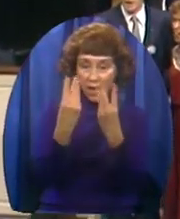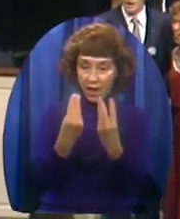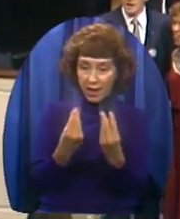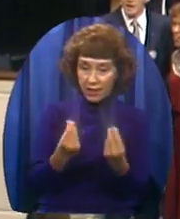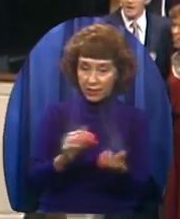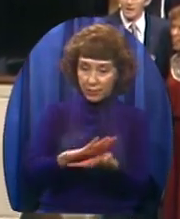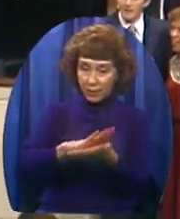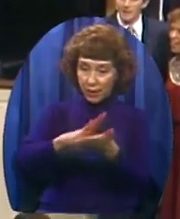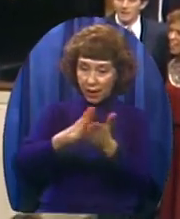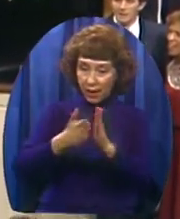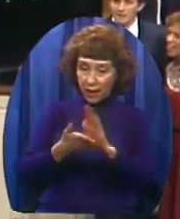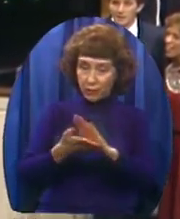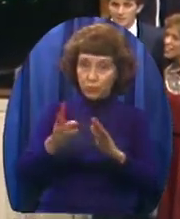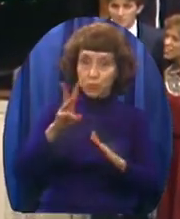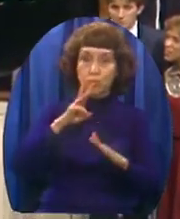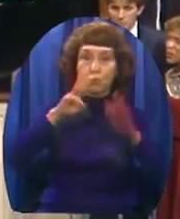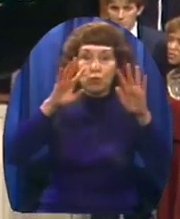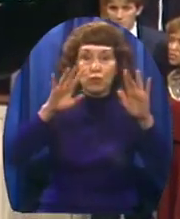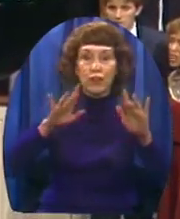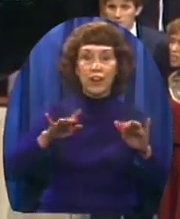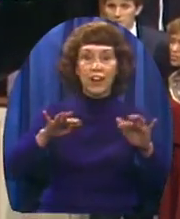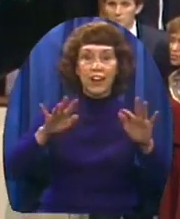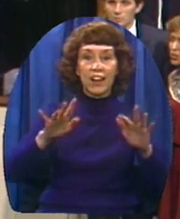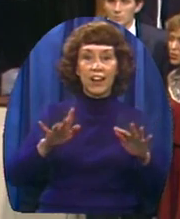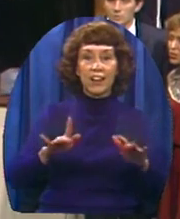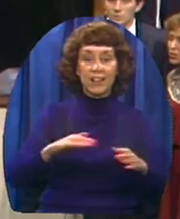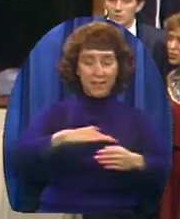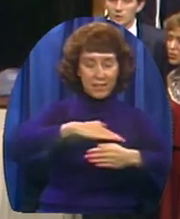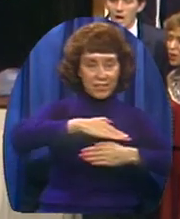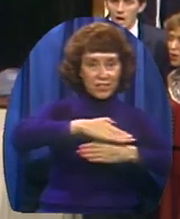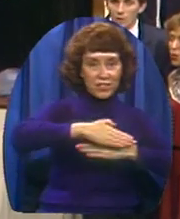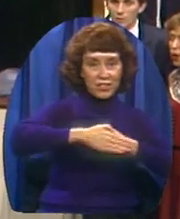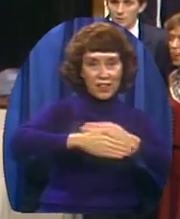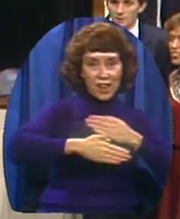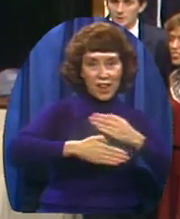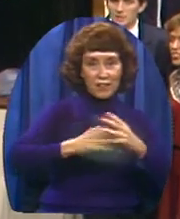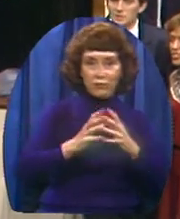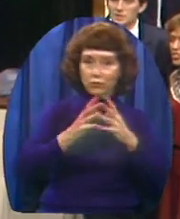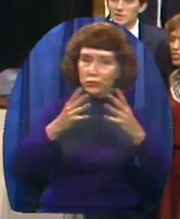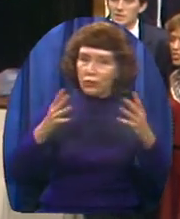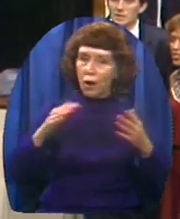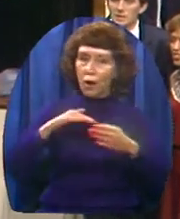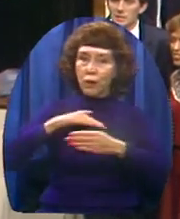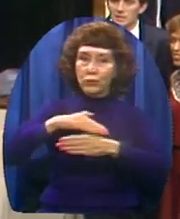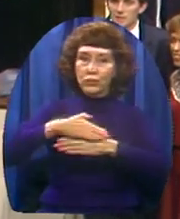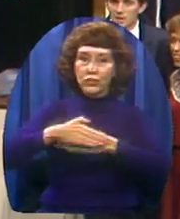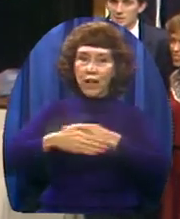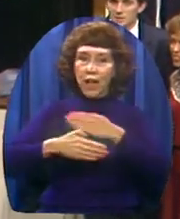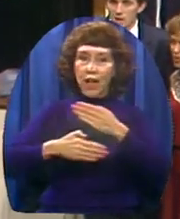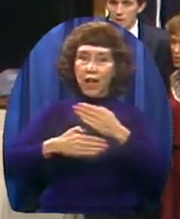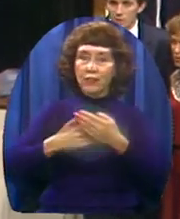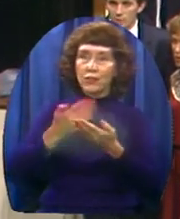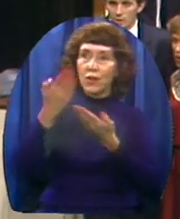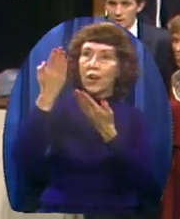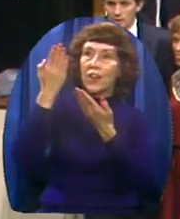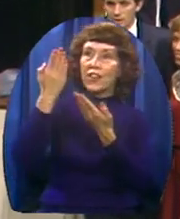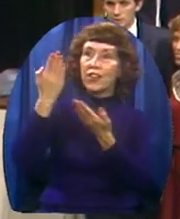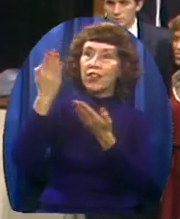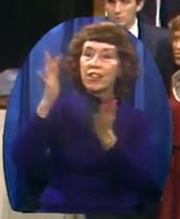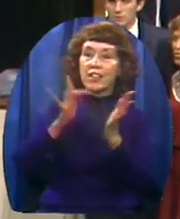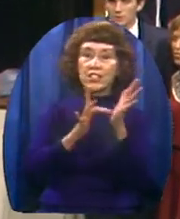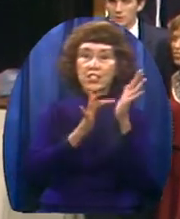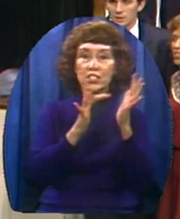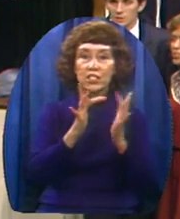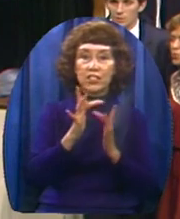rain. So gentle the was this Jesus when